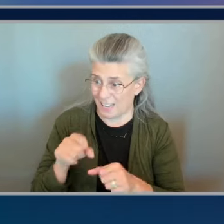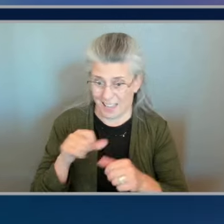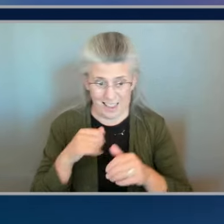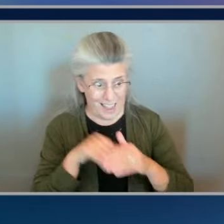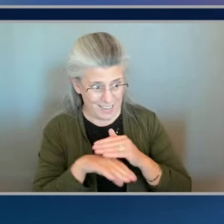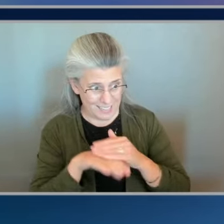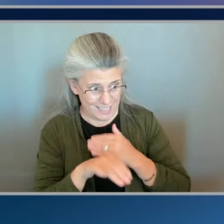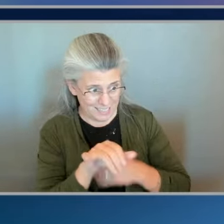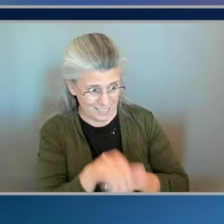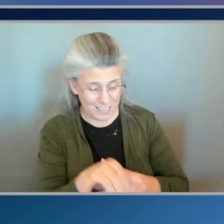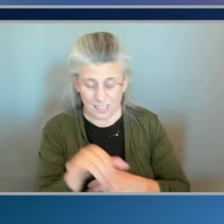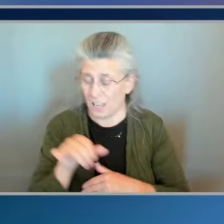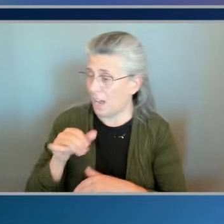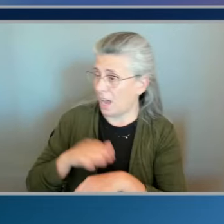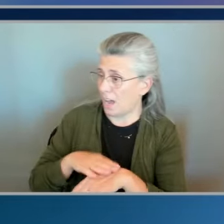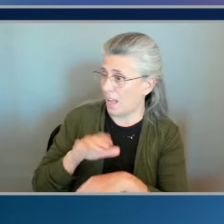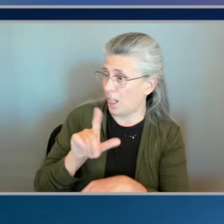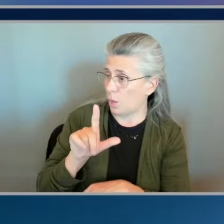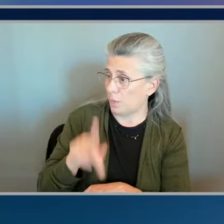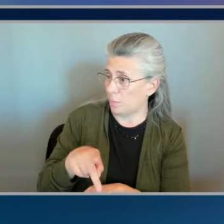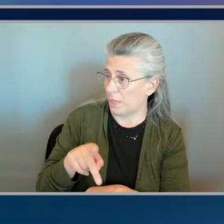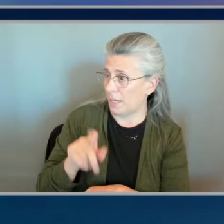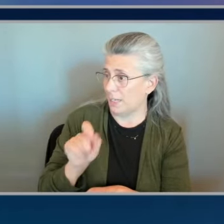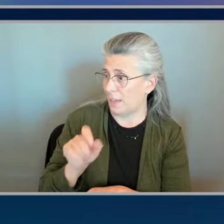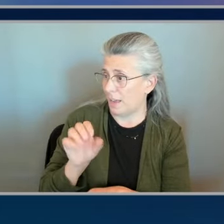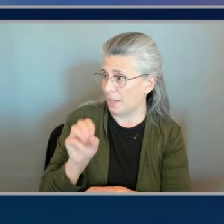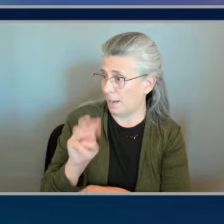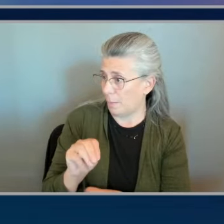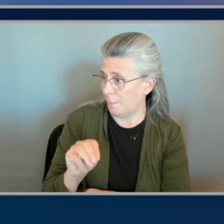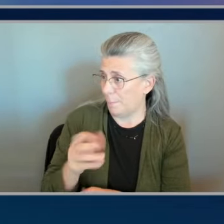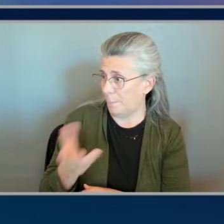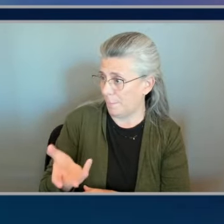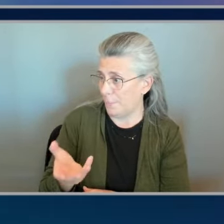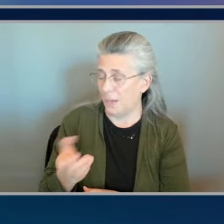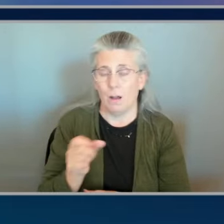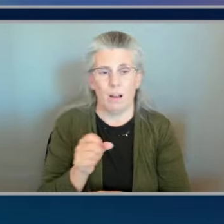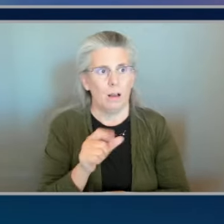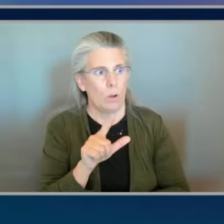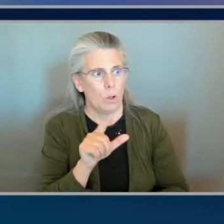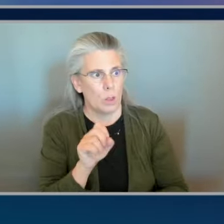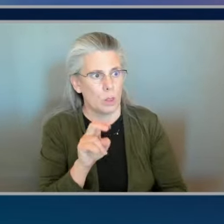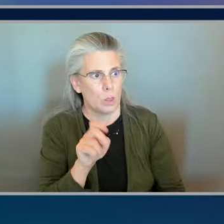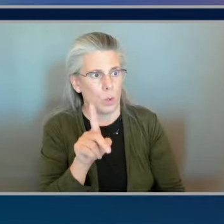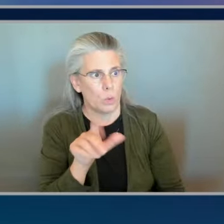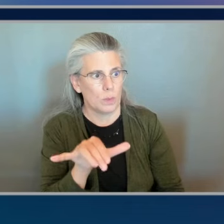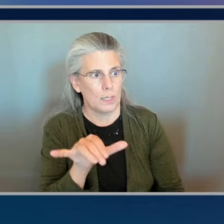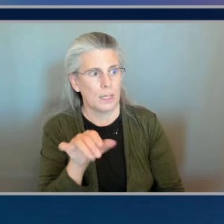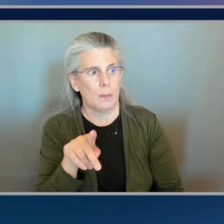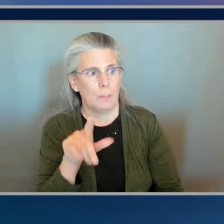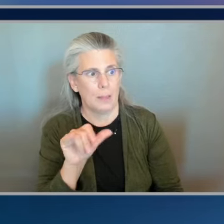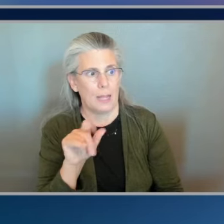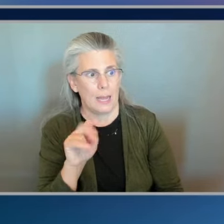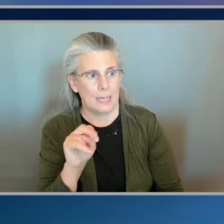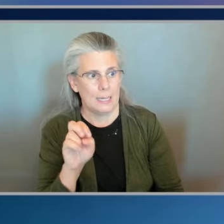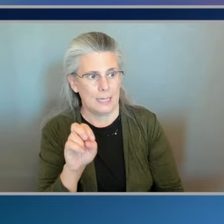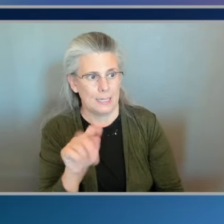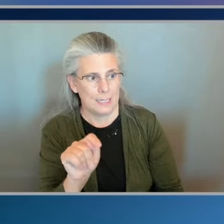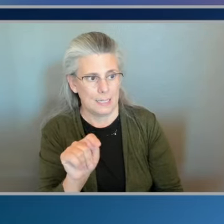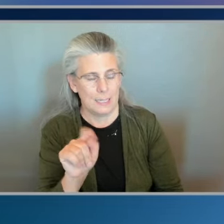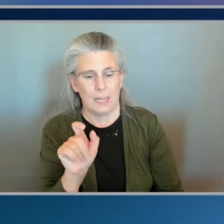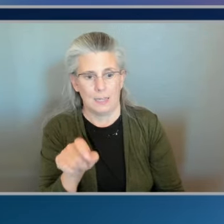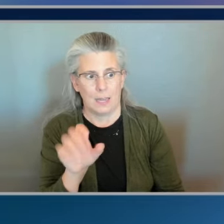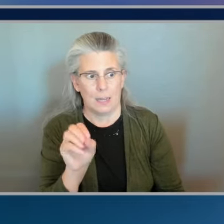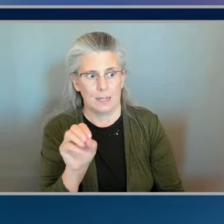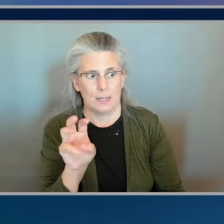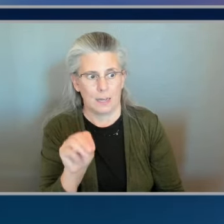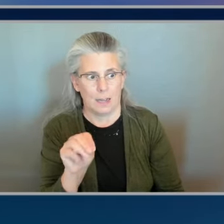what okay walk me through this how do i get there lonelyplanet.com yep slash itineraries slash itineraries i'm gonna i'm gonna type